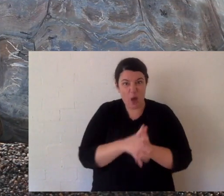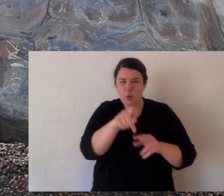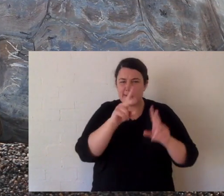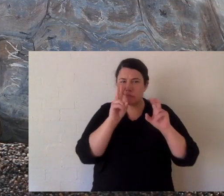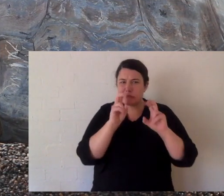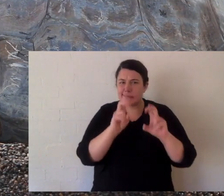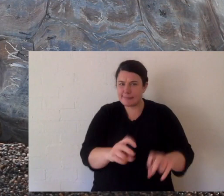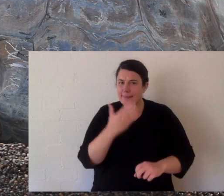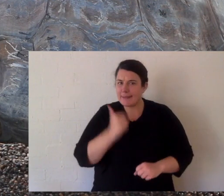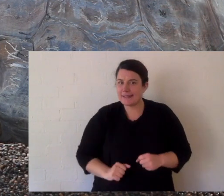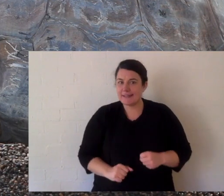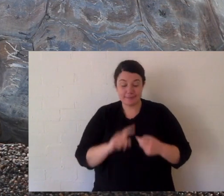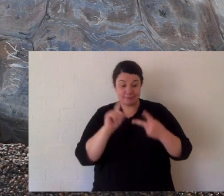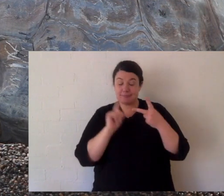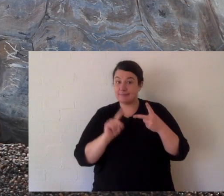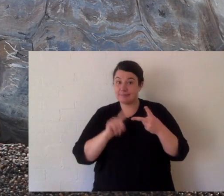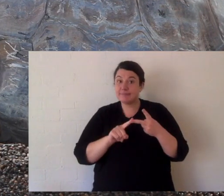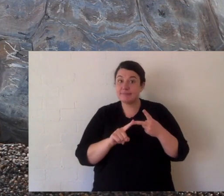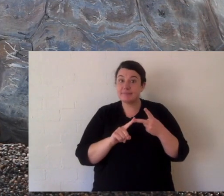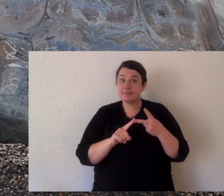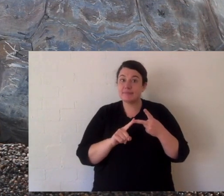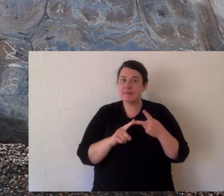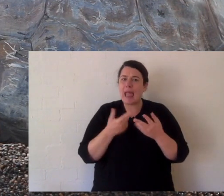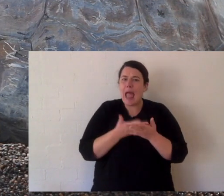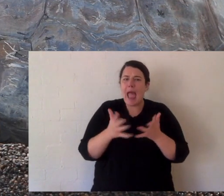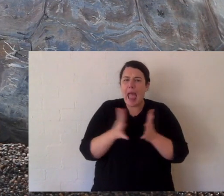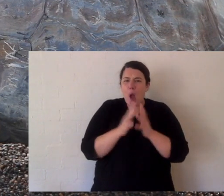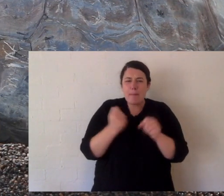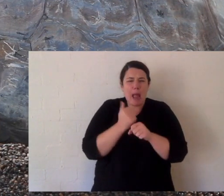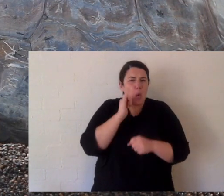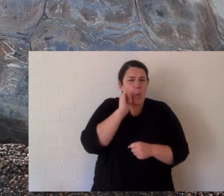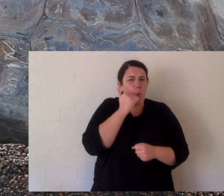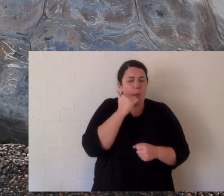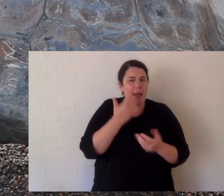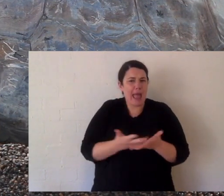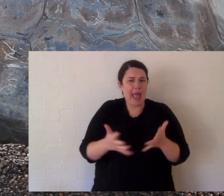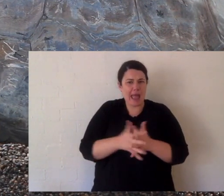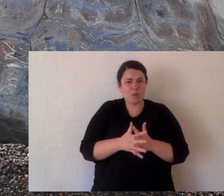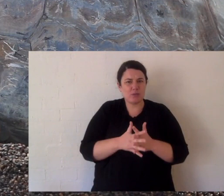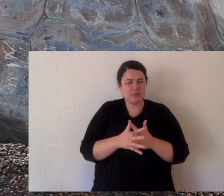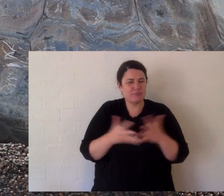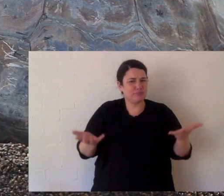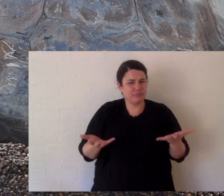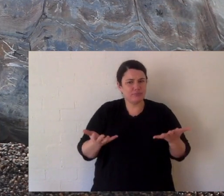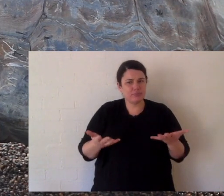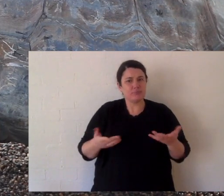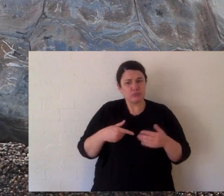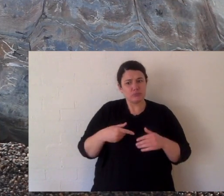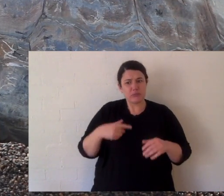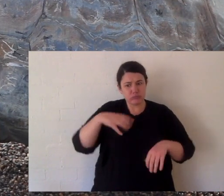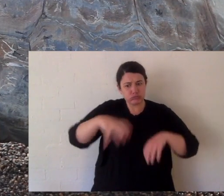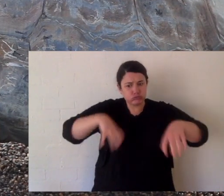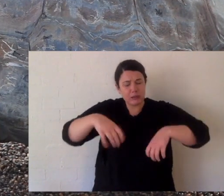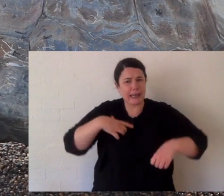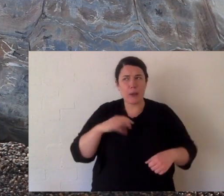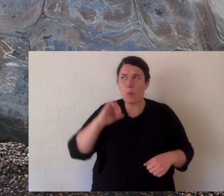homework that I'd like you to figure out is how do they heat themselves? So they still need to stay quite warm,